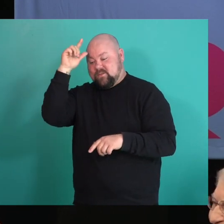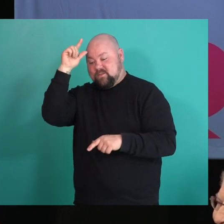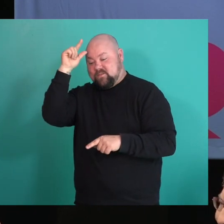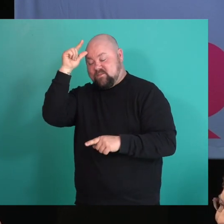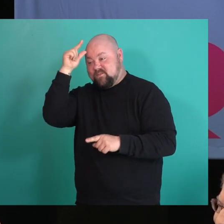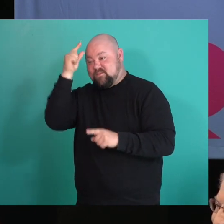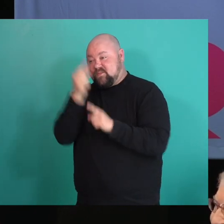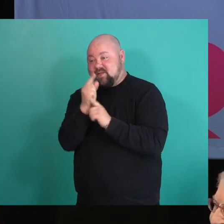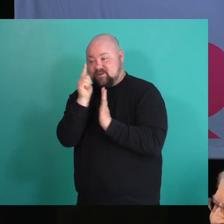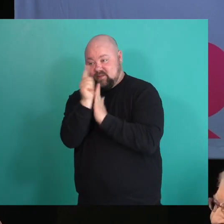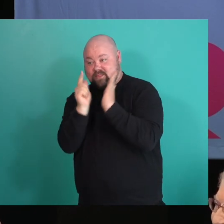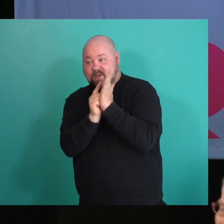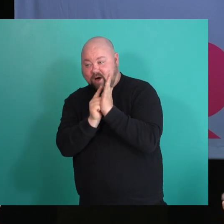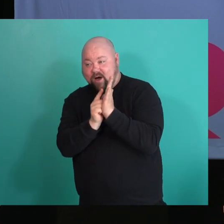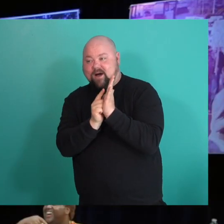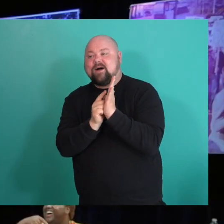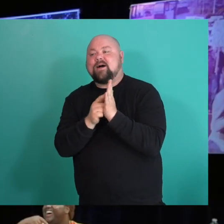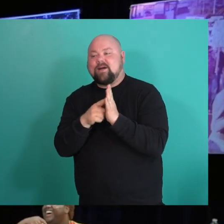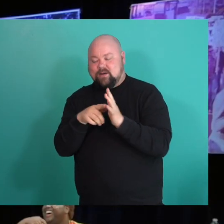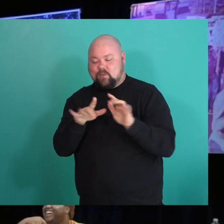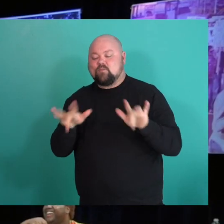them as like nature shows.